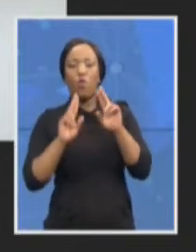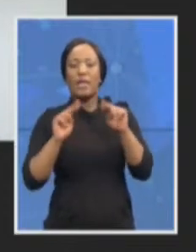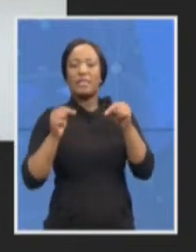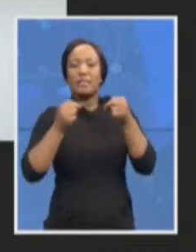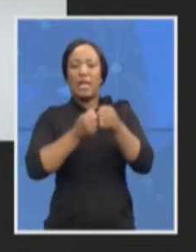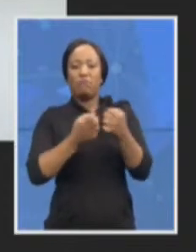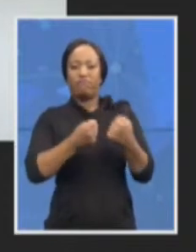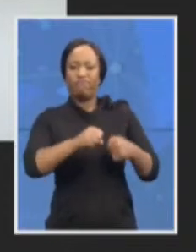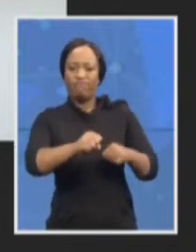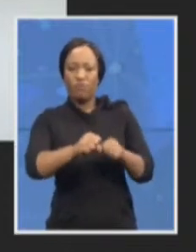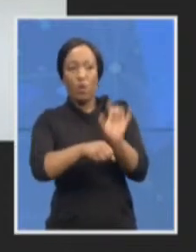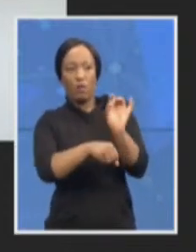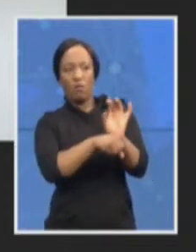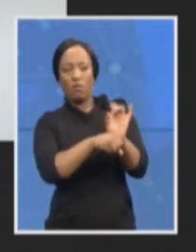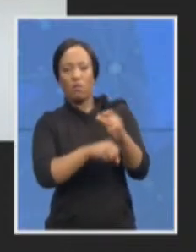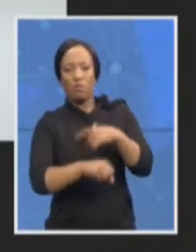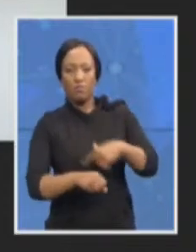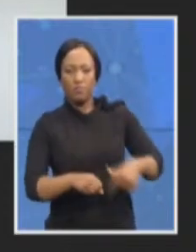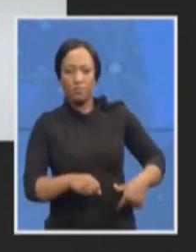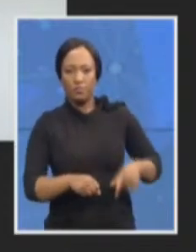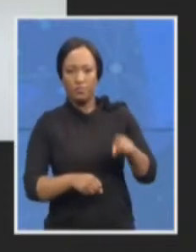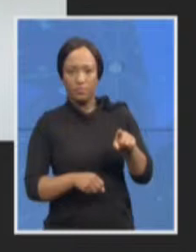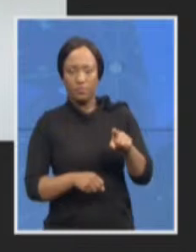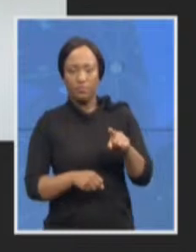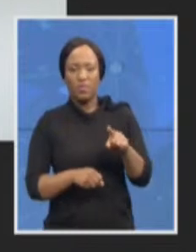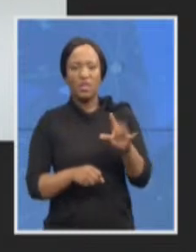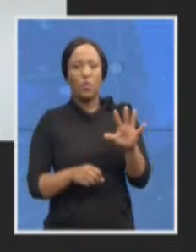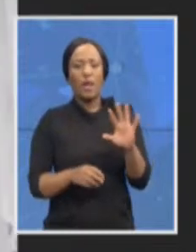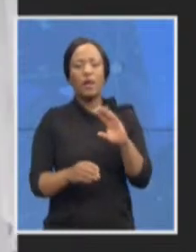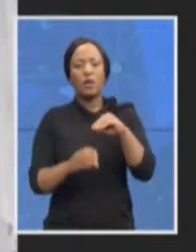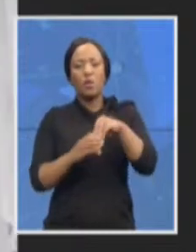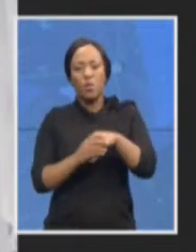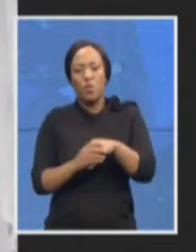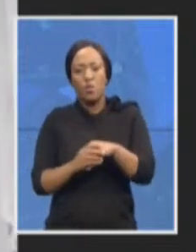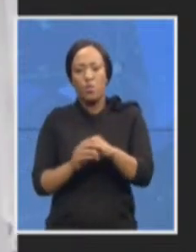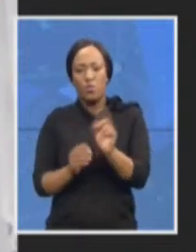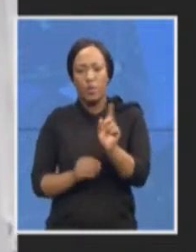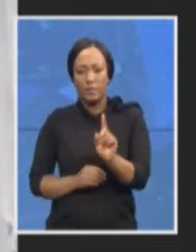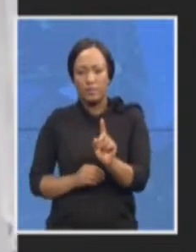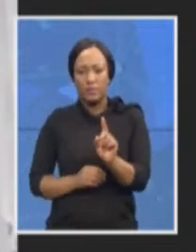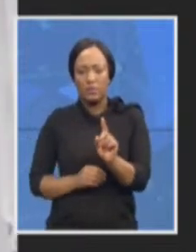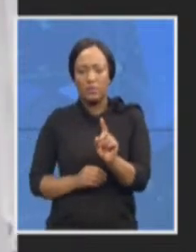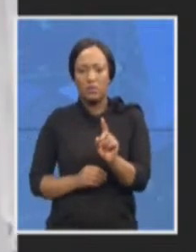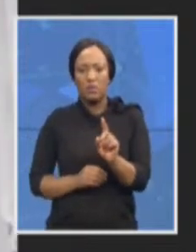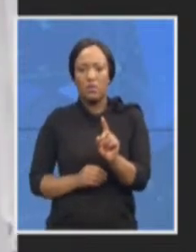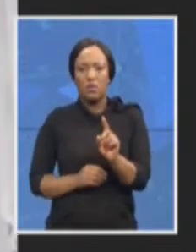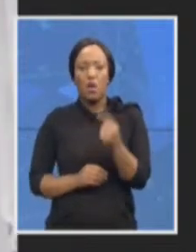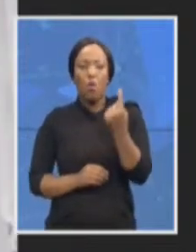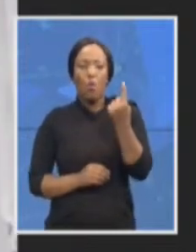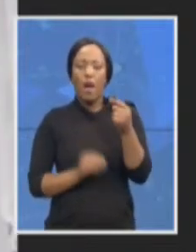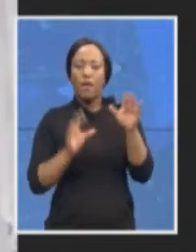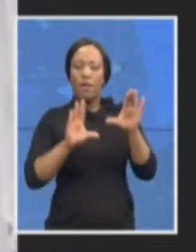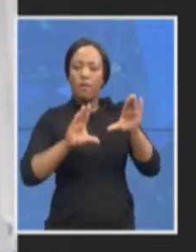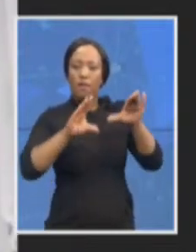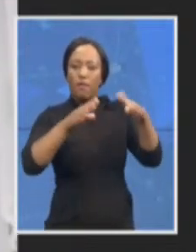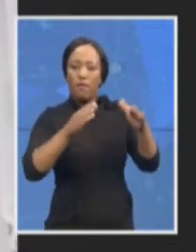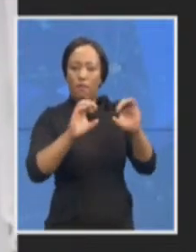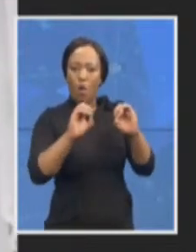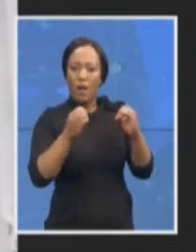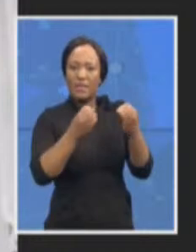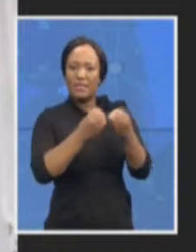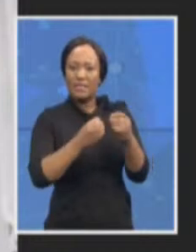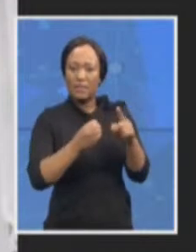including the issue of the single entity and I think that is critical because we need clear